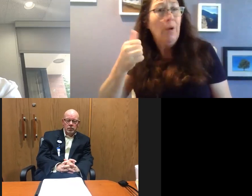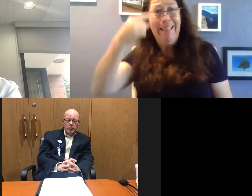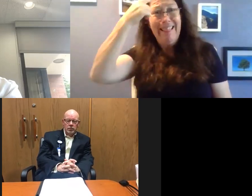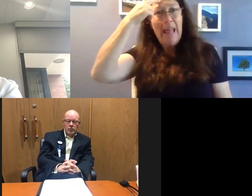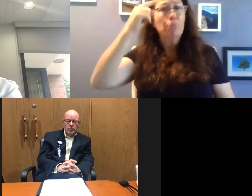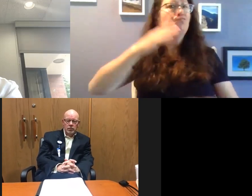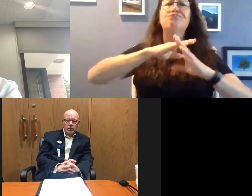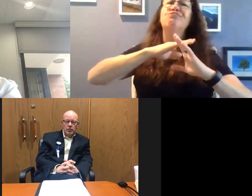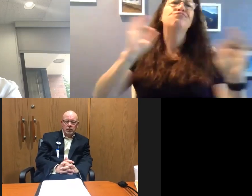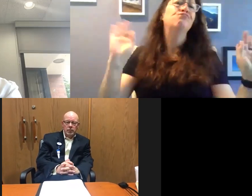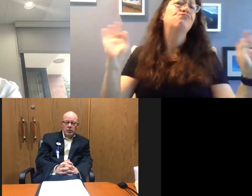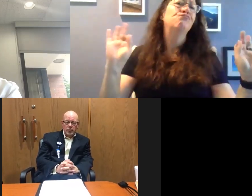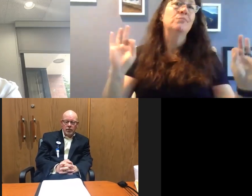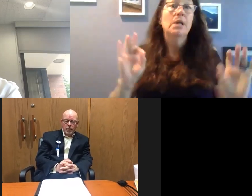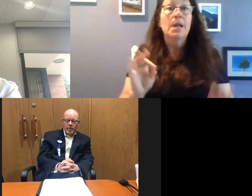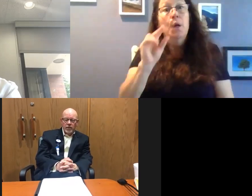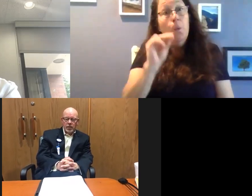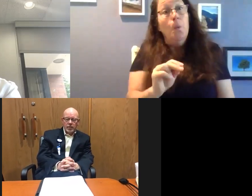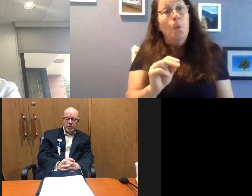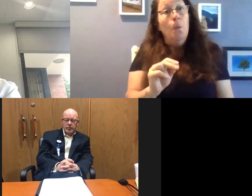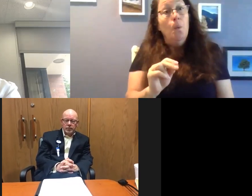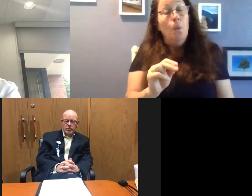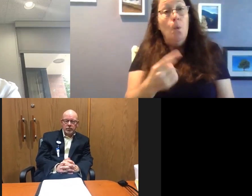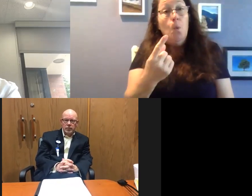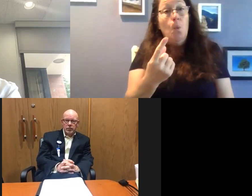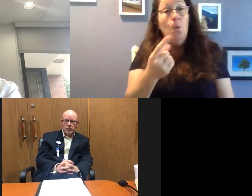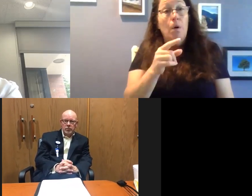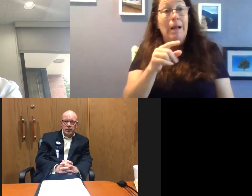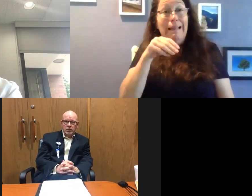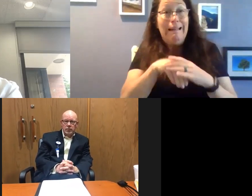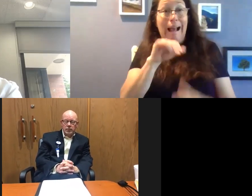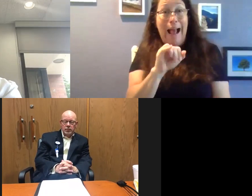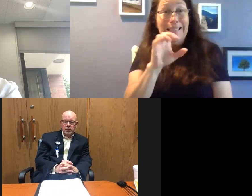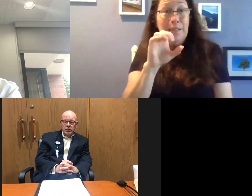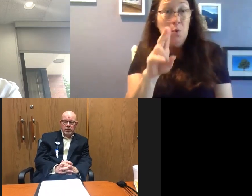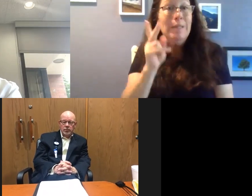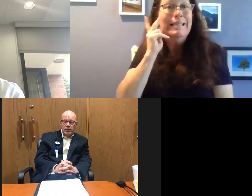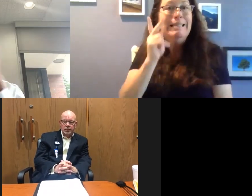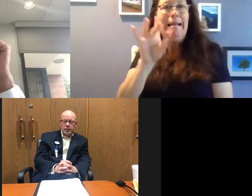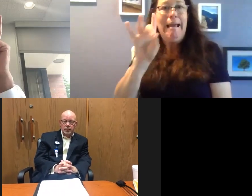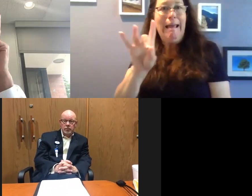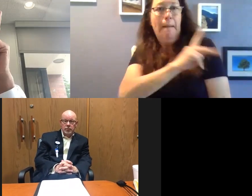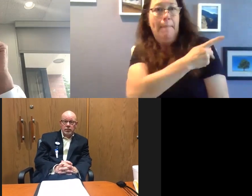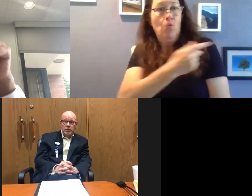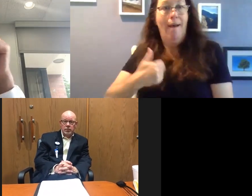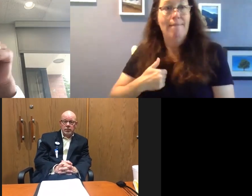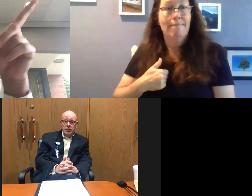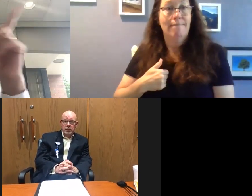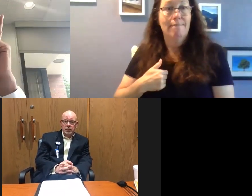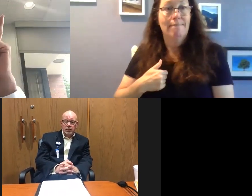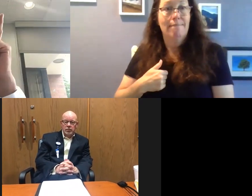immune. But that is not the case. All you'd have to do is come into the ICU and see those eight patients that we have who